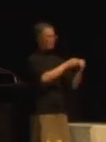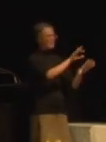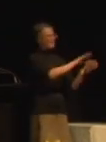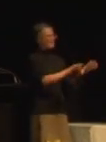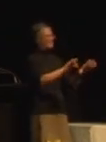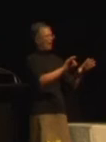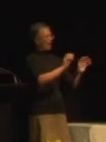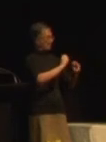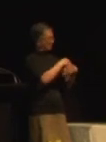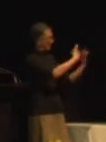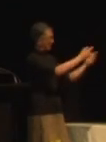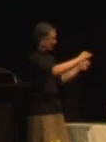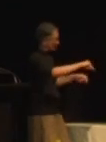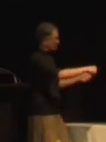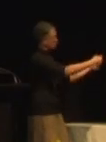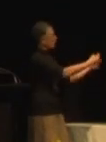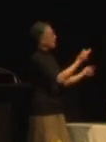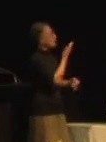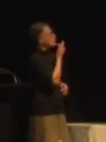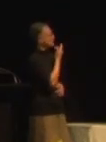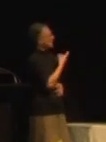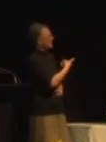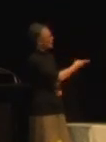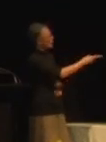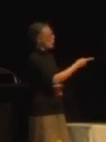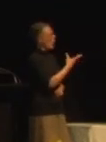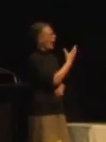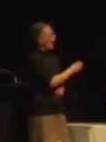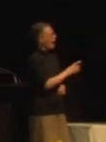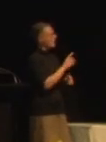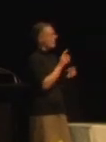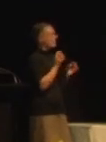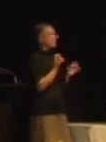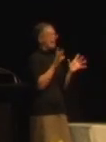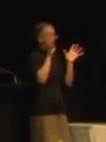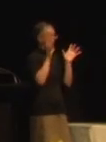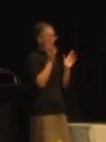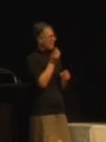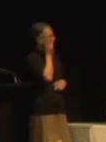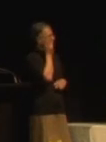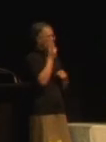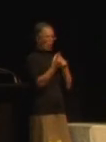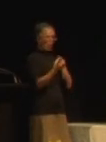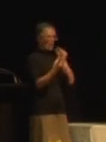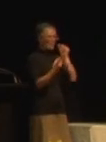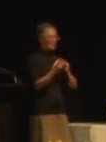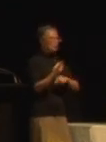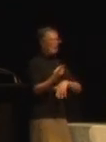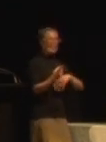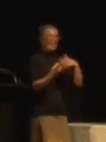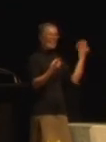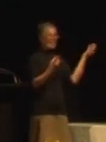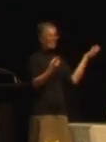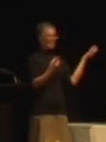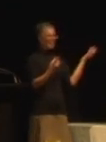to the participants. If you had a magic mobile phone that could do anything, and it was going to help you in